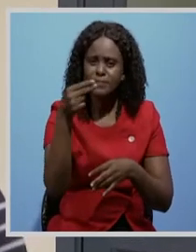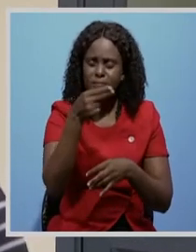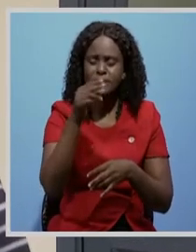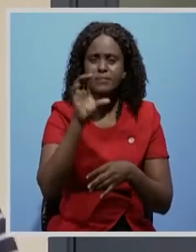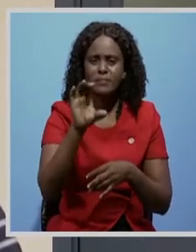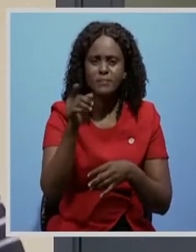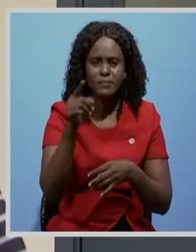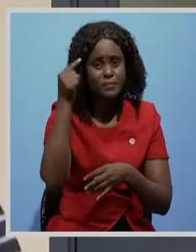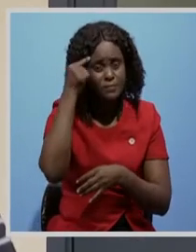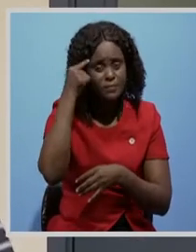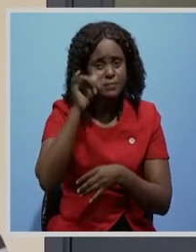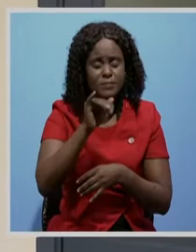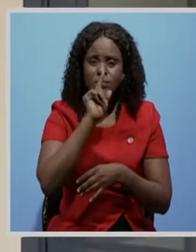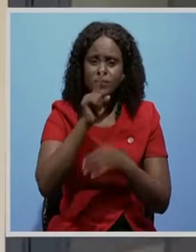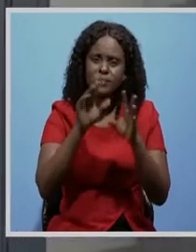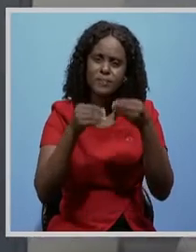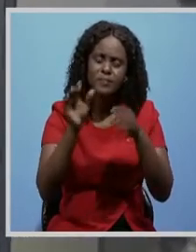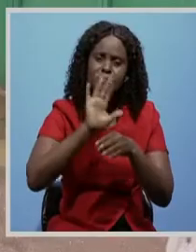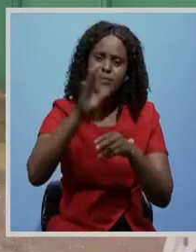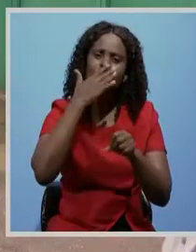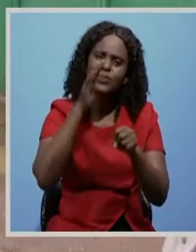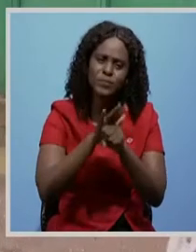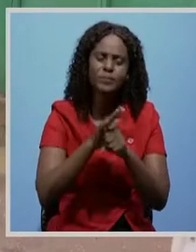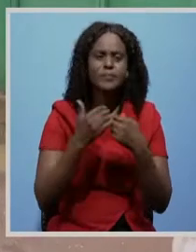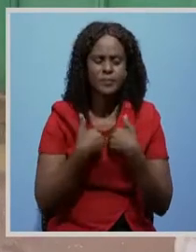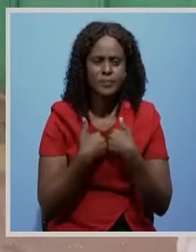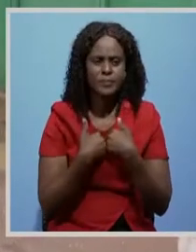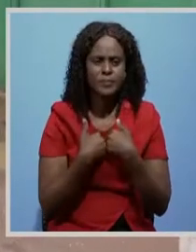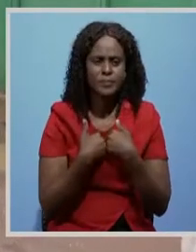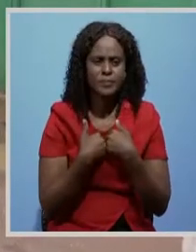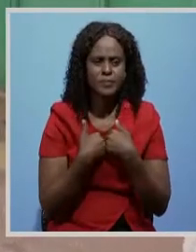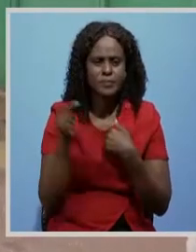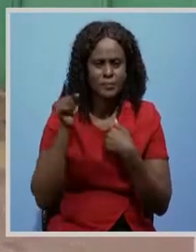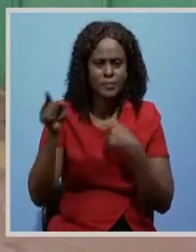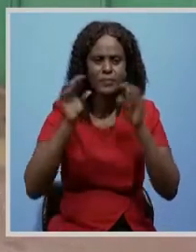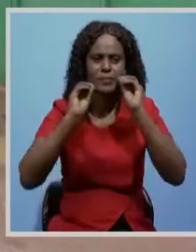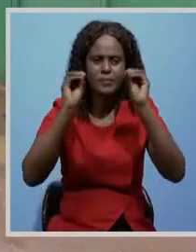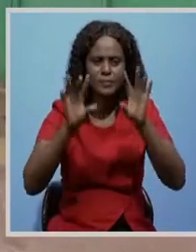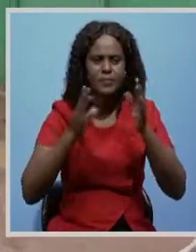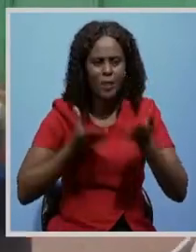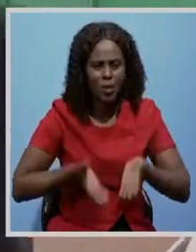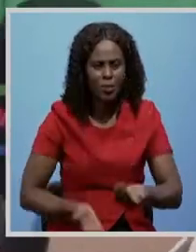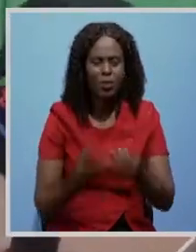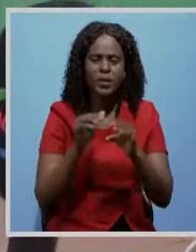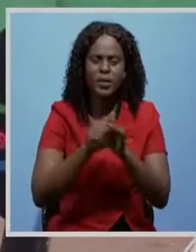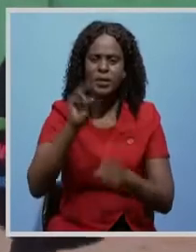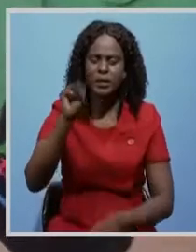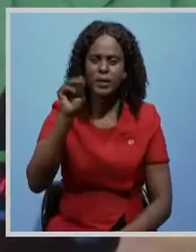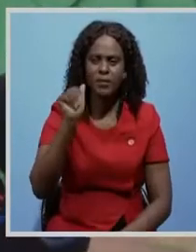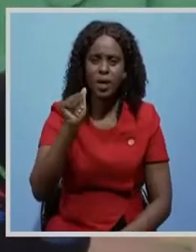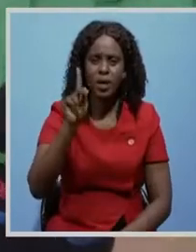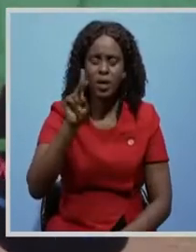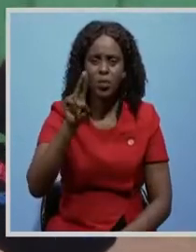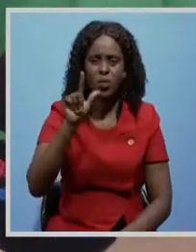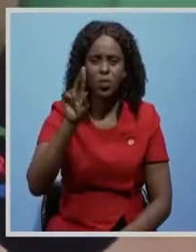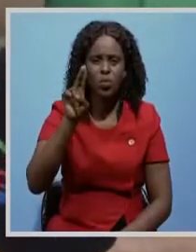a government is delivering on its promises. Kenny Gondwe, a teacher who was born in Makululu, is happy that he will no longer cover